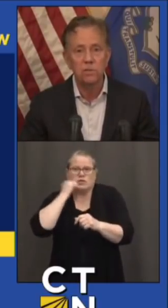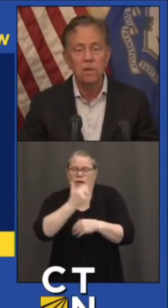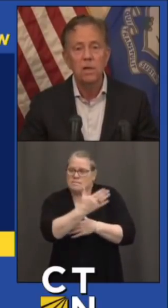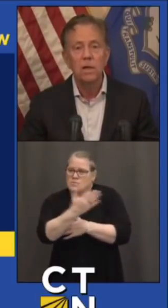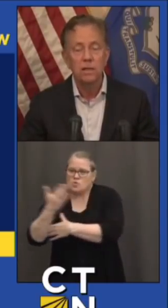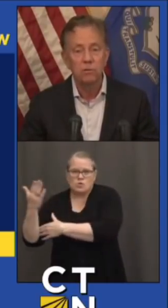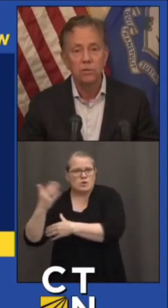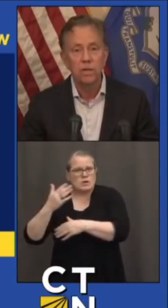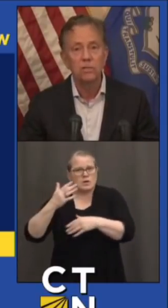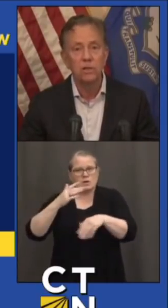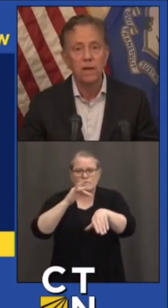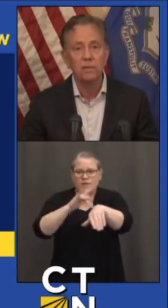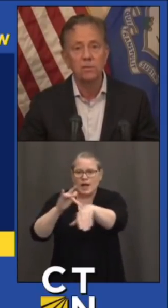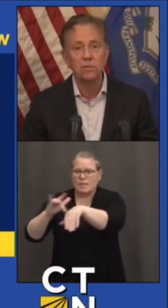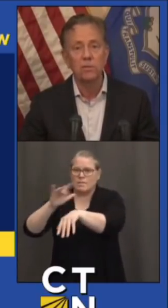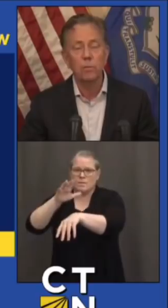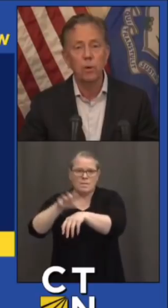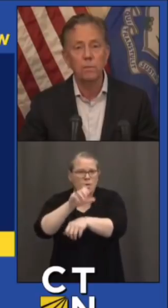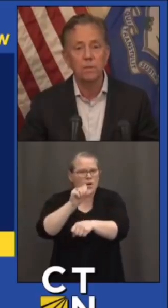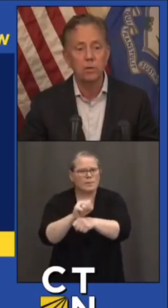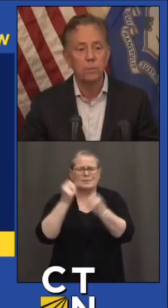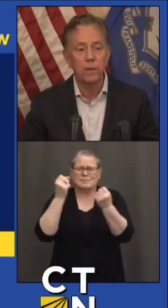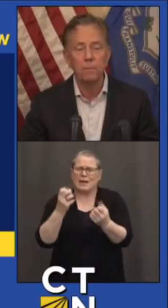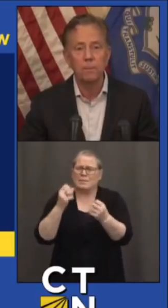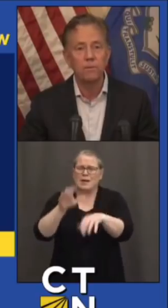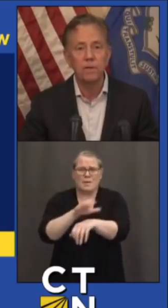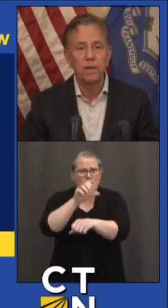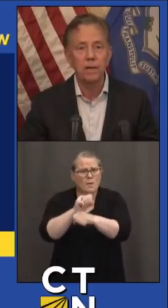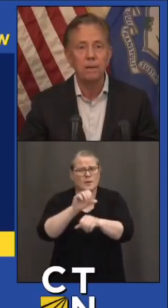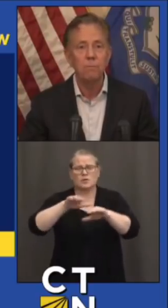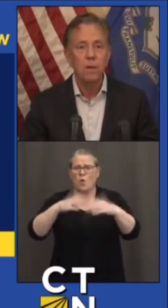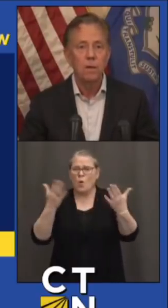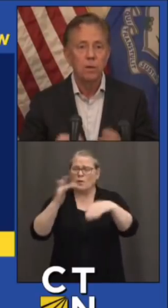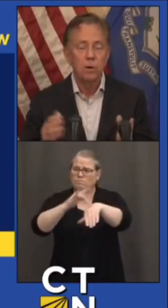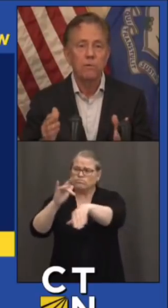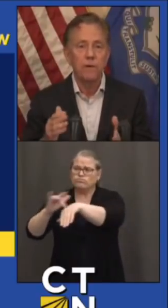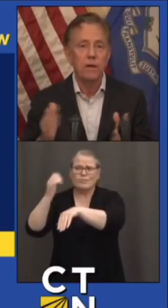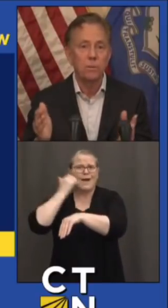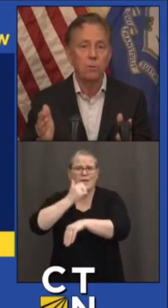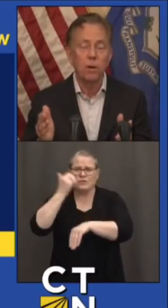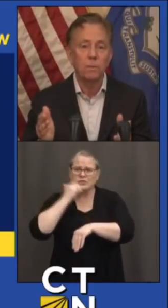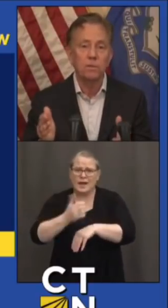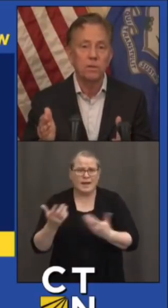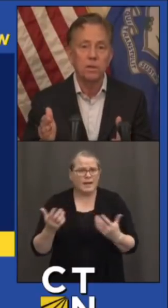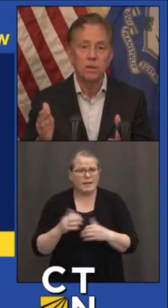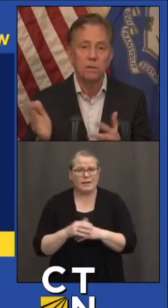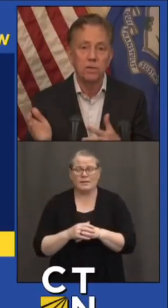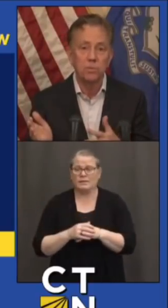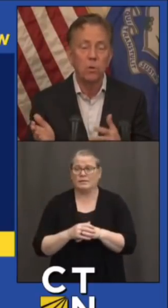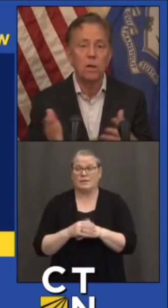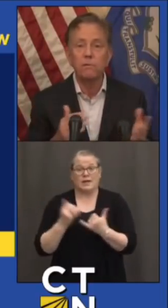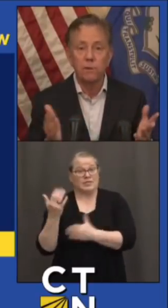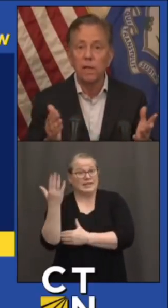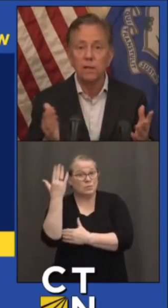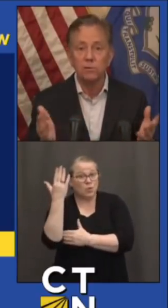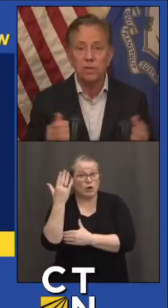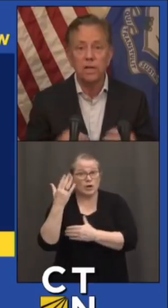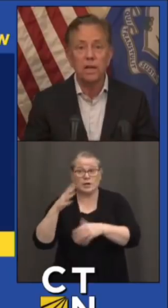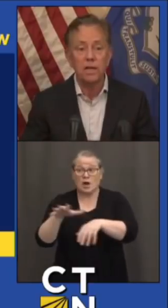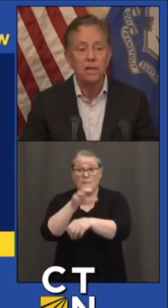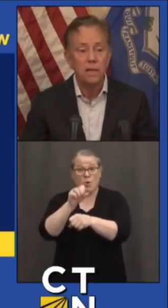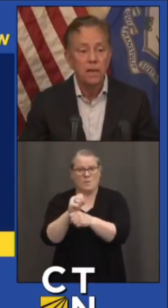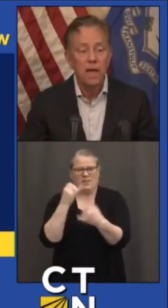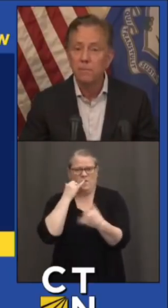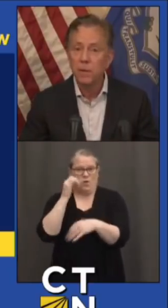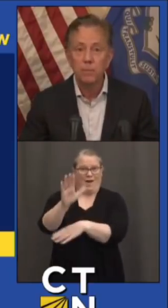thousands. Those are tens of thousands of appointments opening up every day. You could have found appointments this morning for later